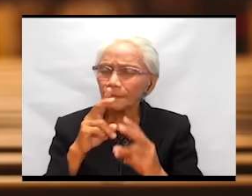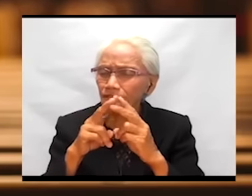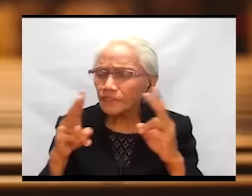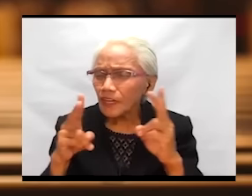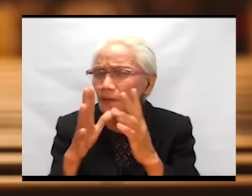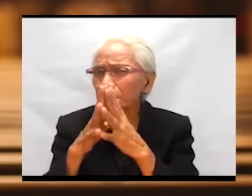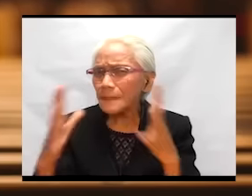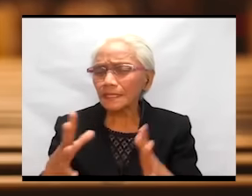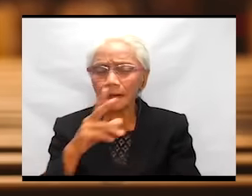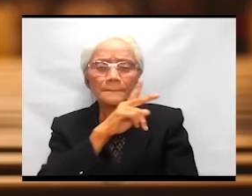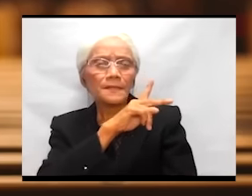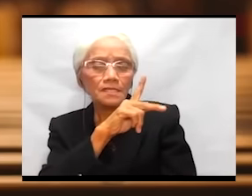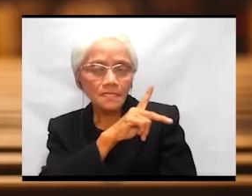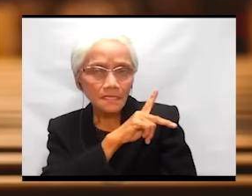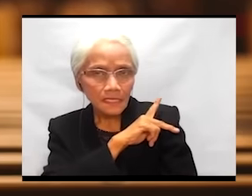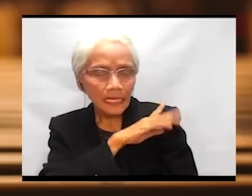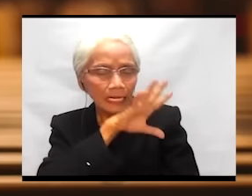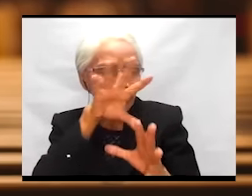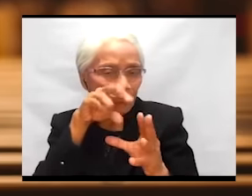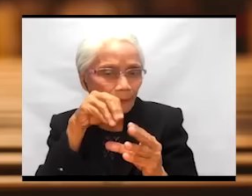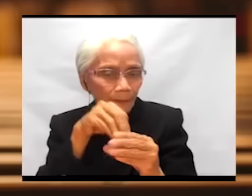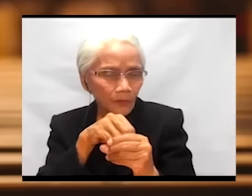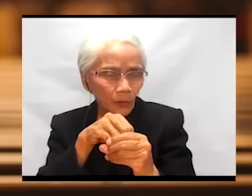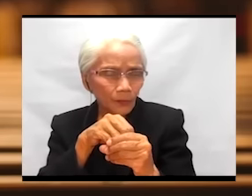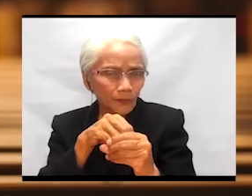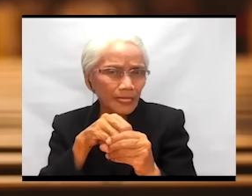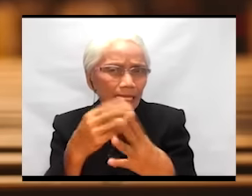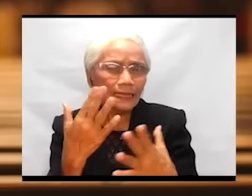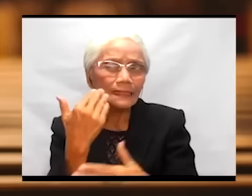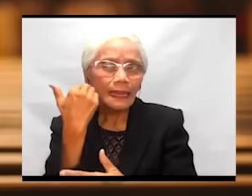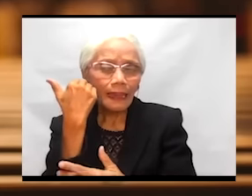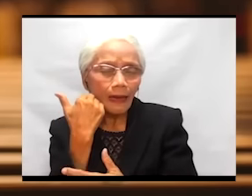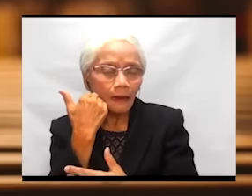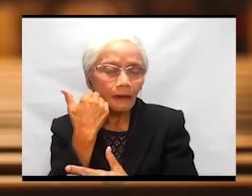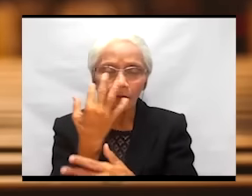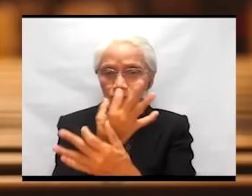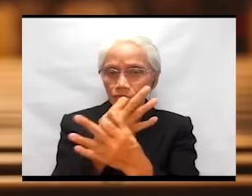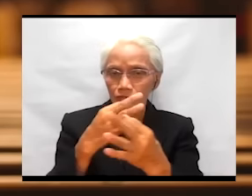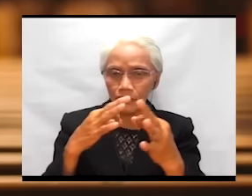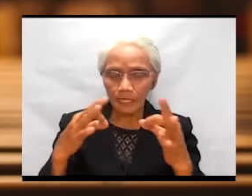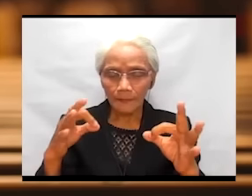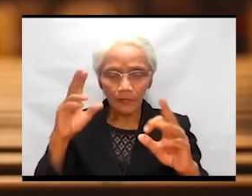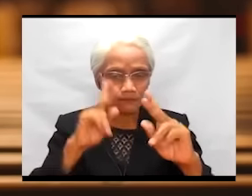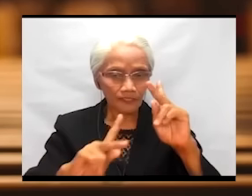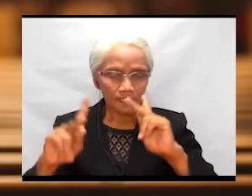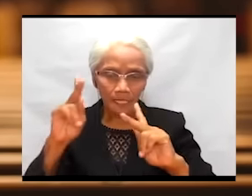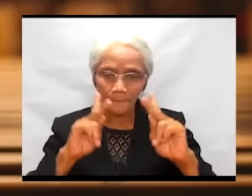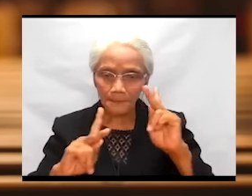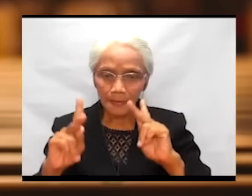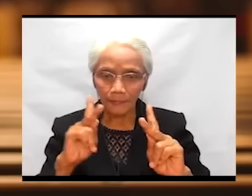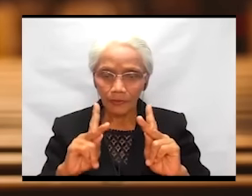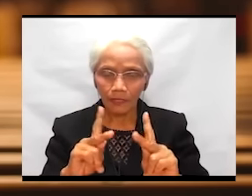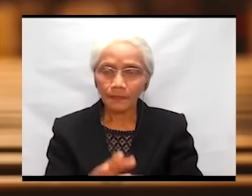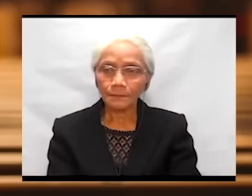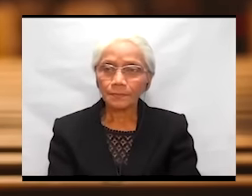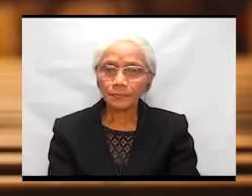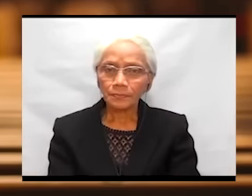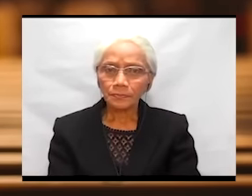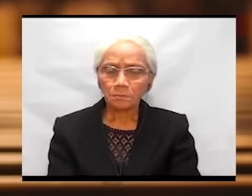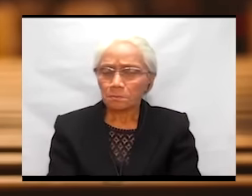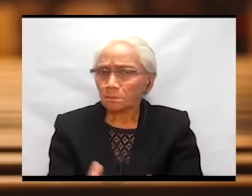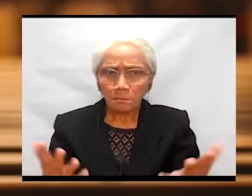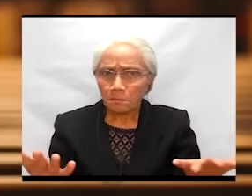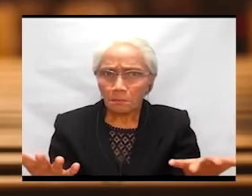unfreedoms, in the lack of freedom of his people. We do not have a God who is